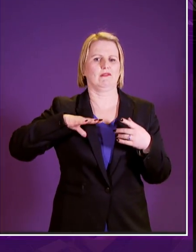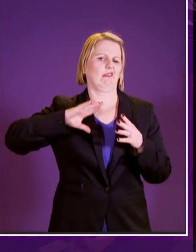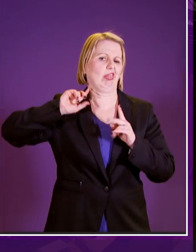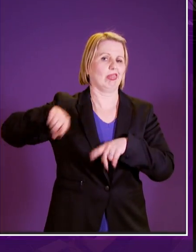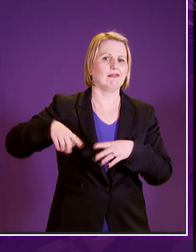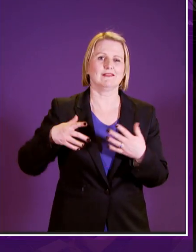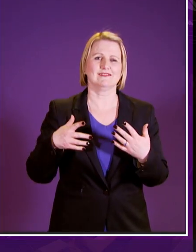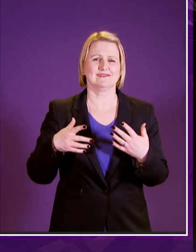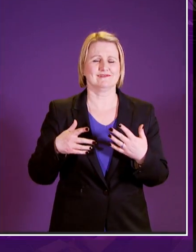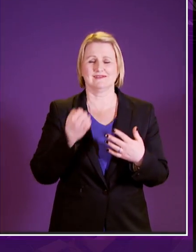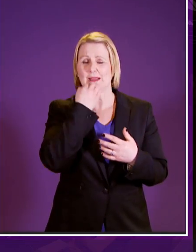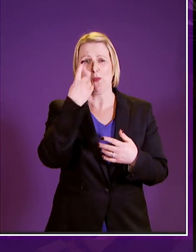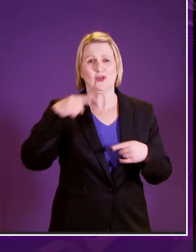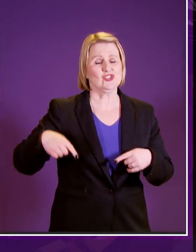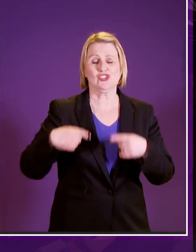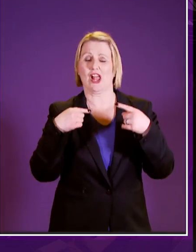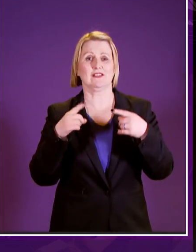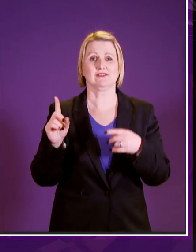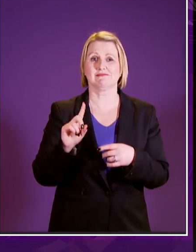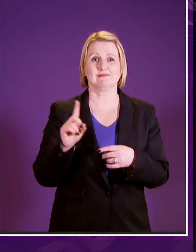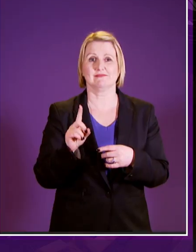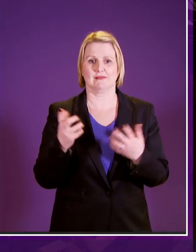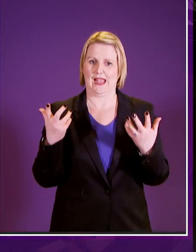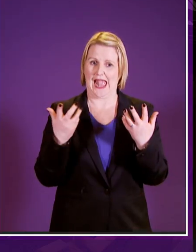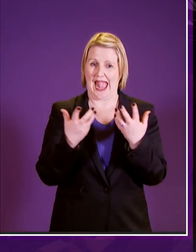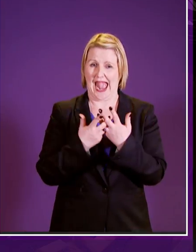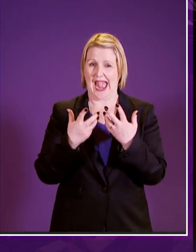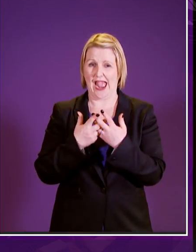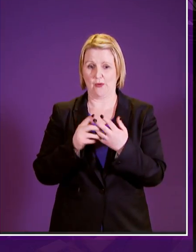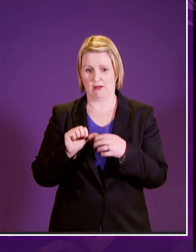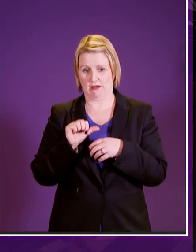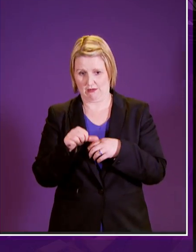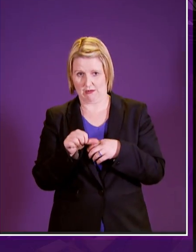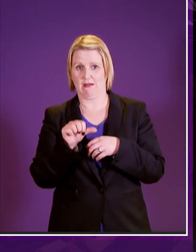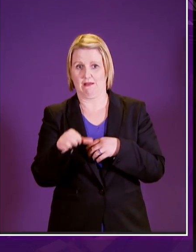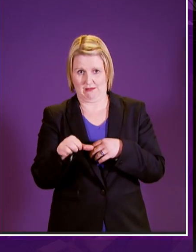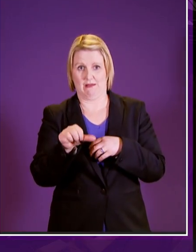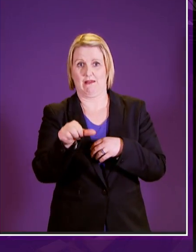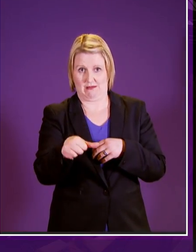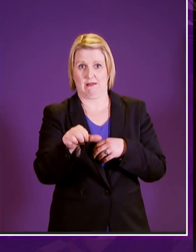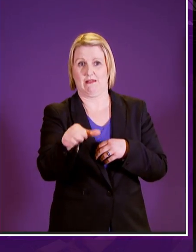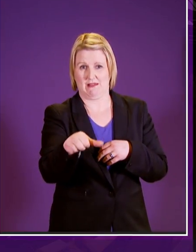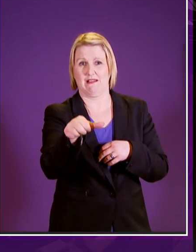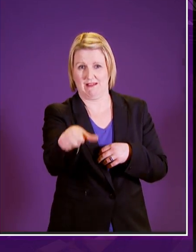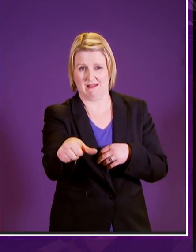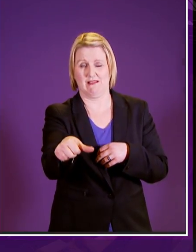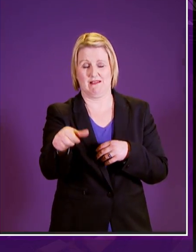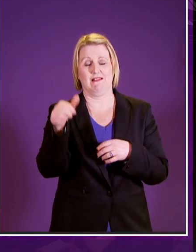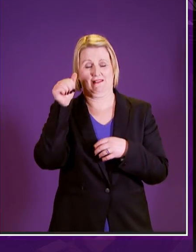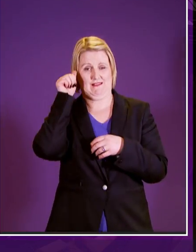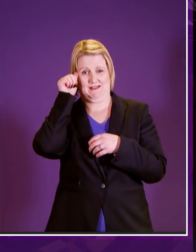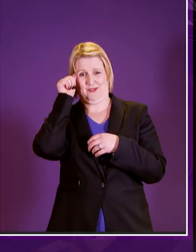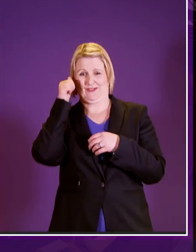underestimated the biggest single challenge i think is how we navigate our way through the inevitable um labyrinth